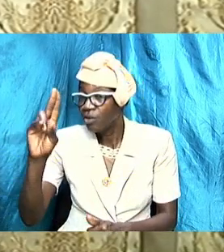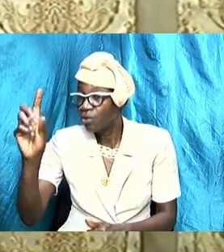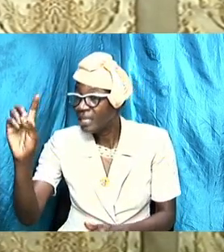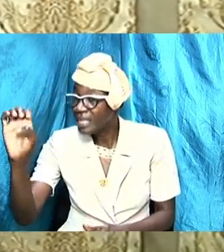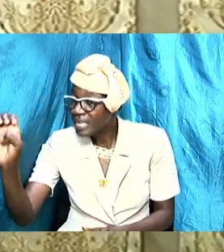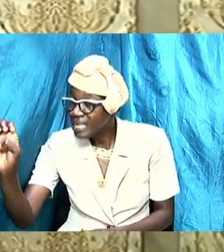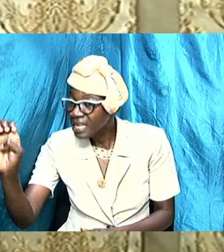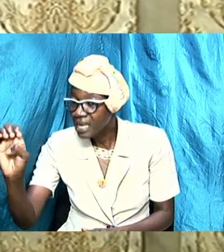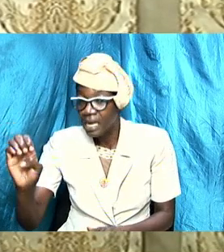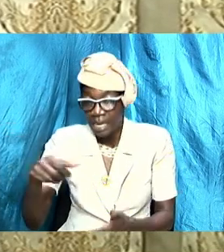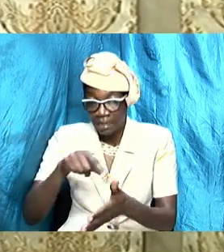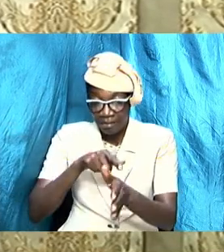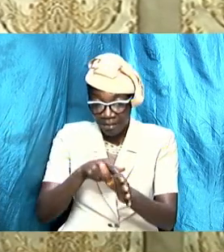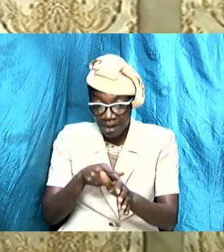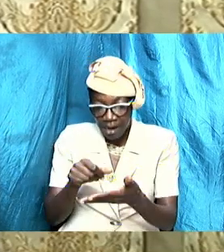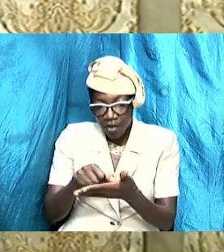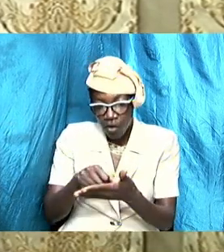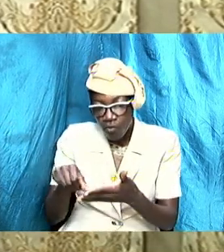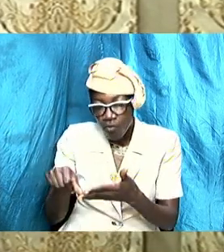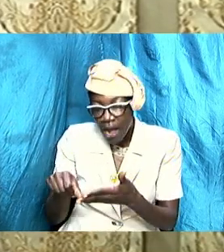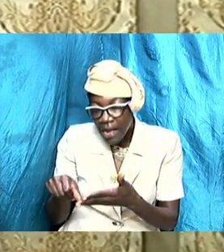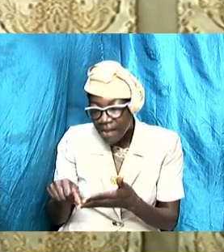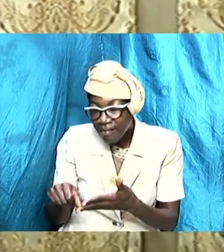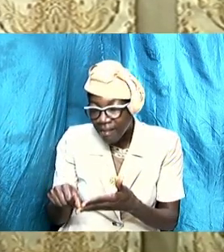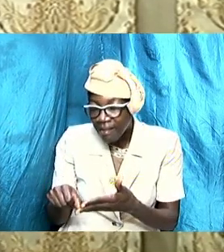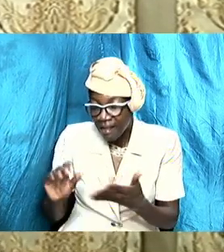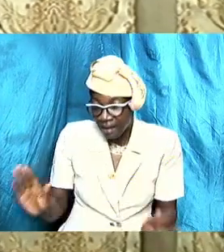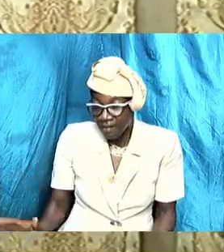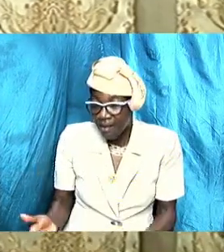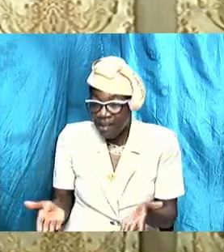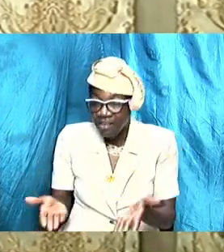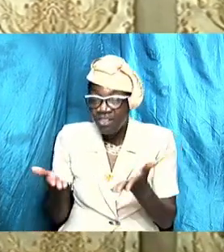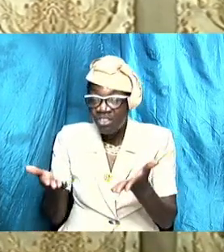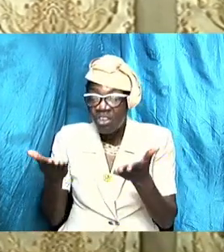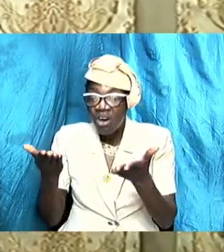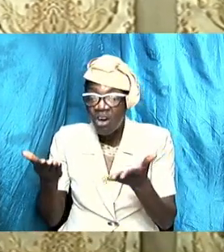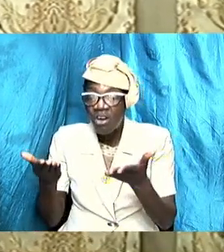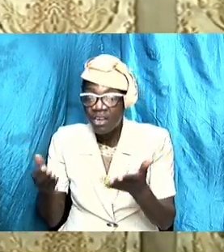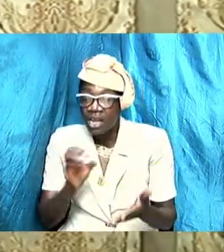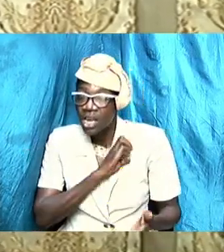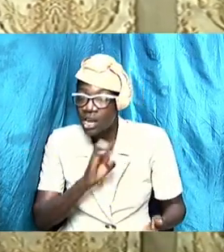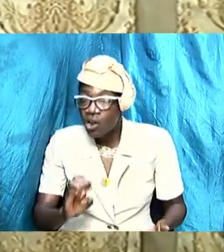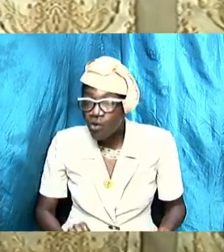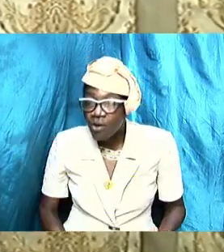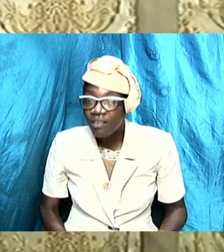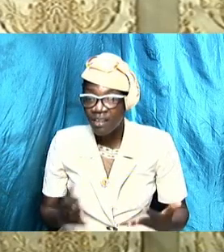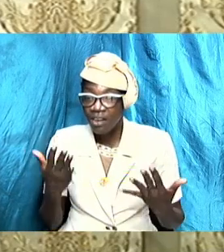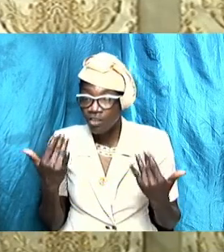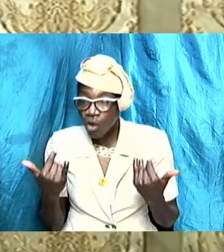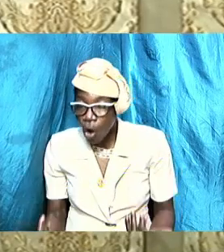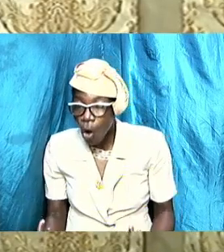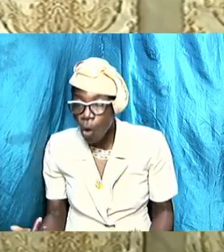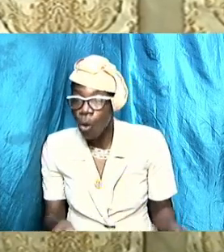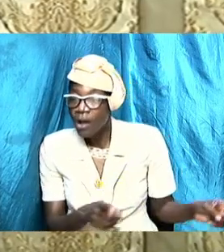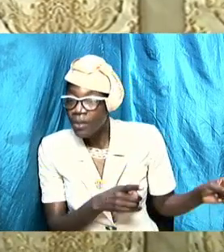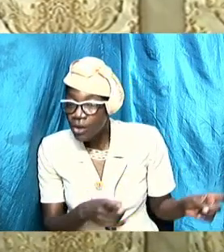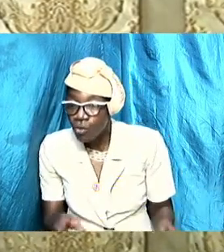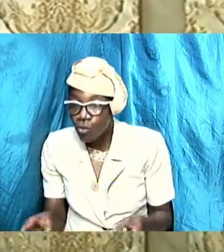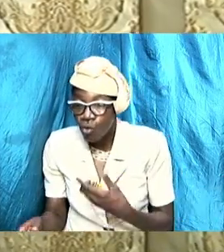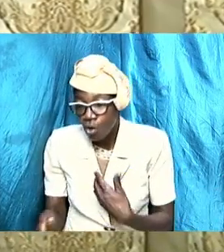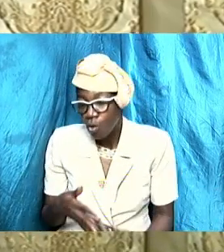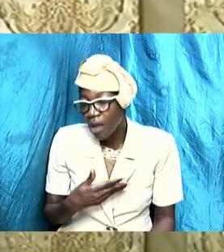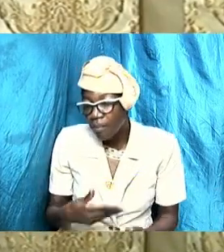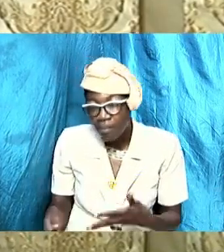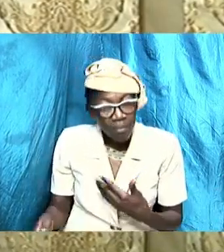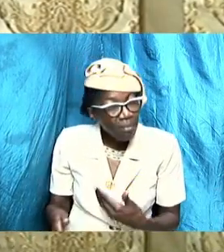inform and then to exhort the saints how they are to deal with matters because of